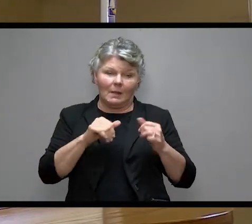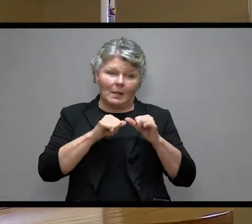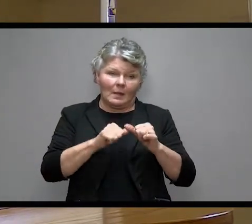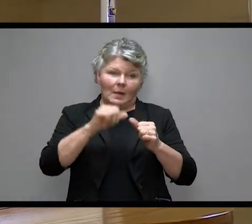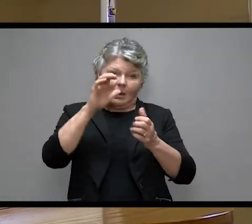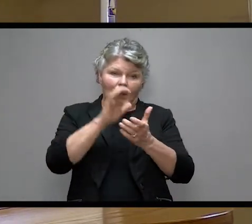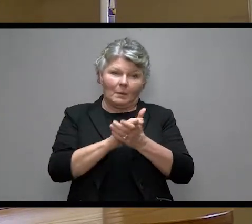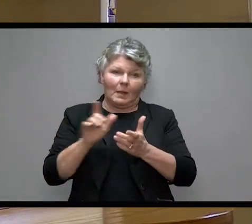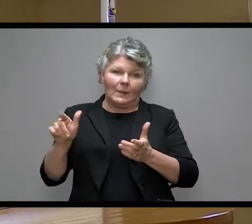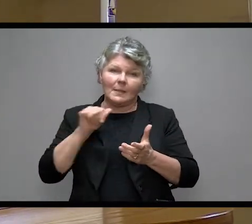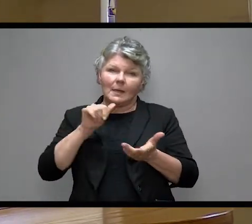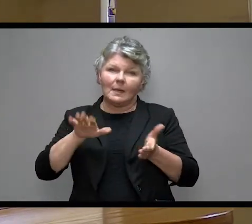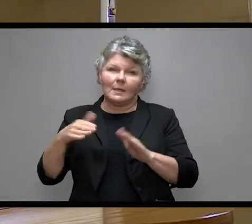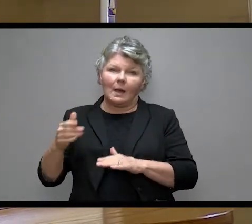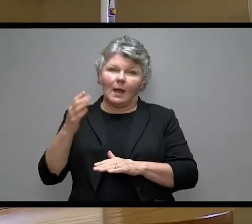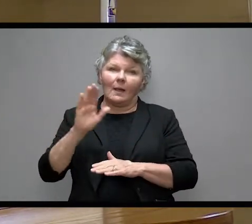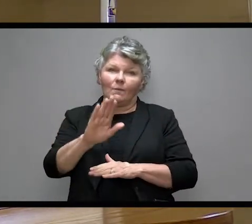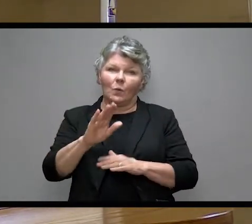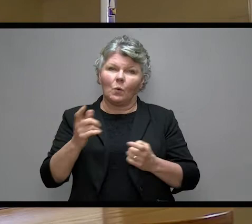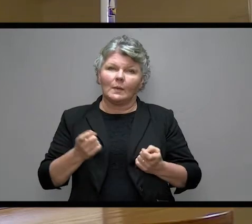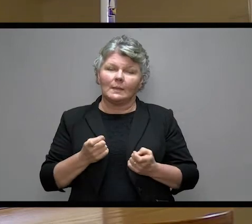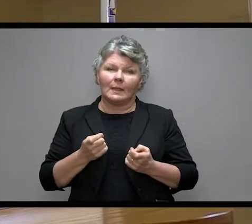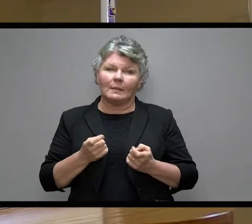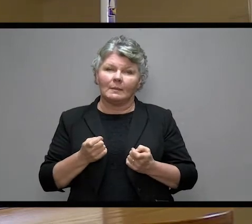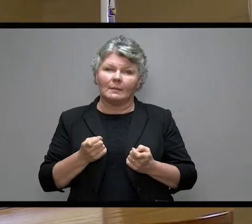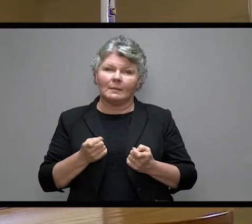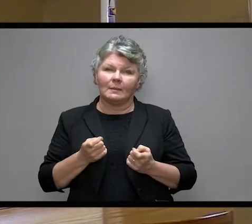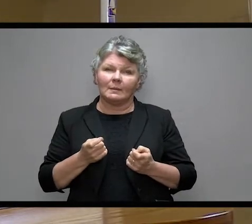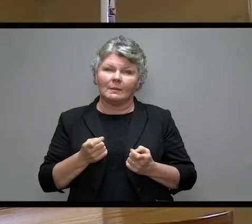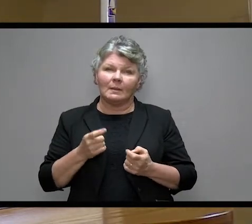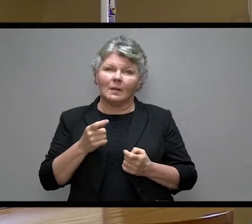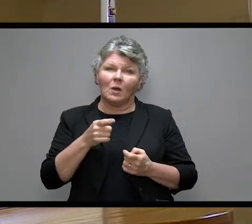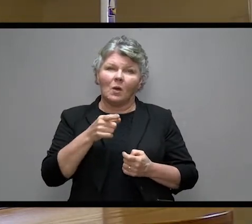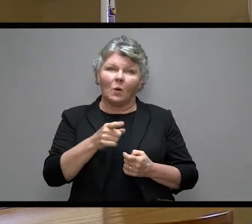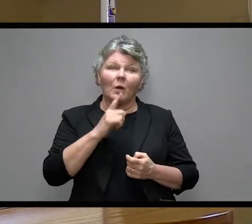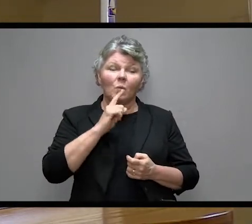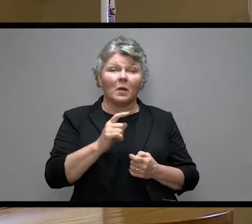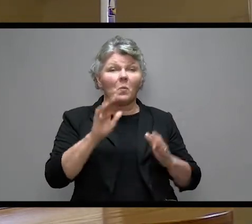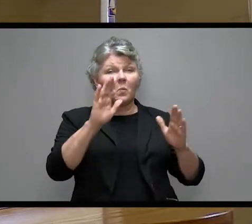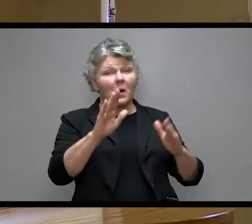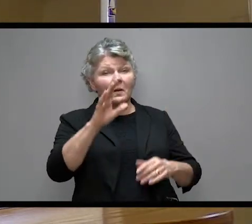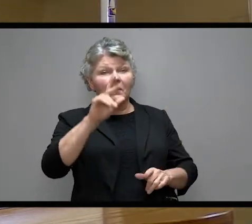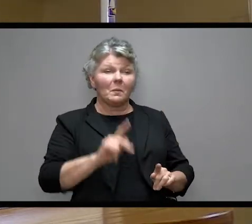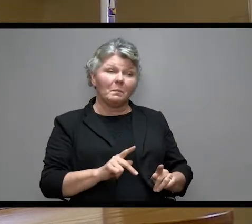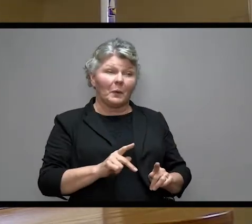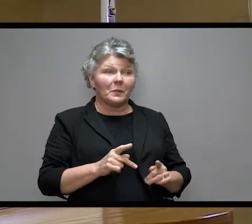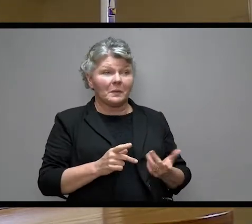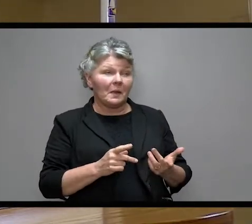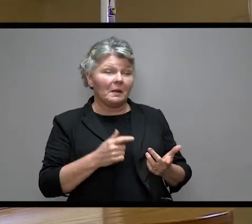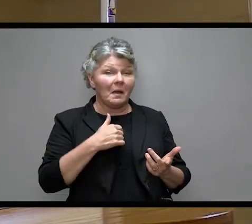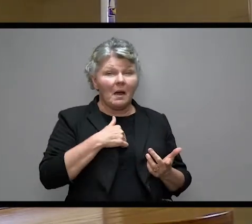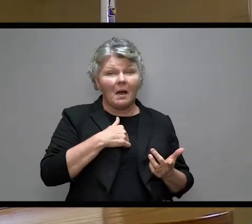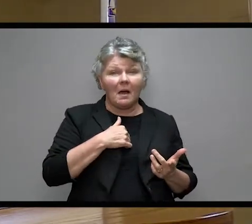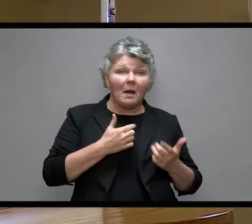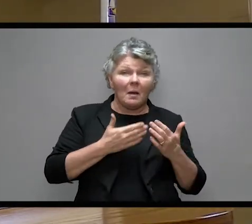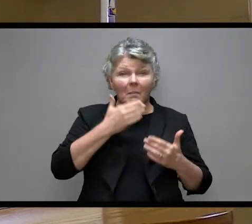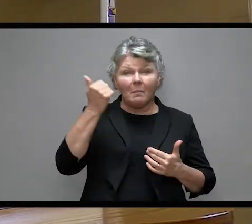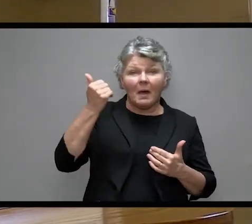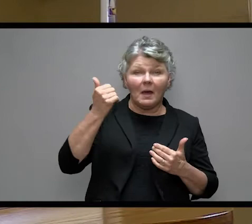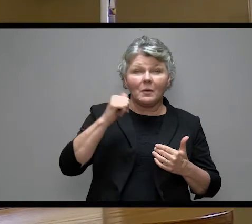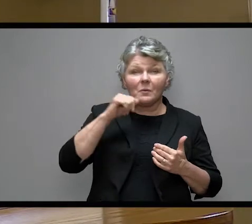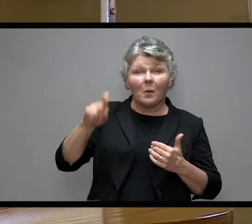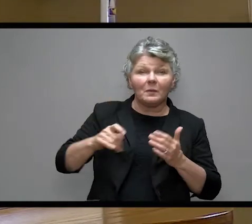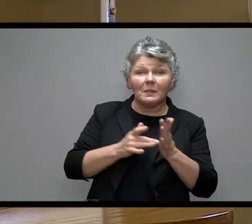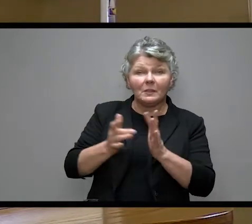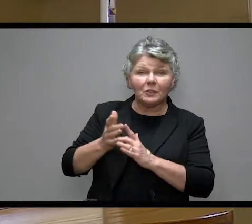that He didn't die for your sins or that you're such a great guy or gal for some reason you don't think that you need Him to